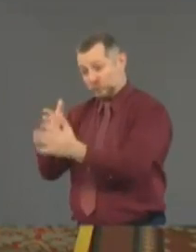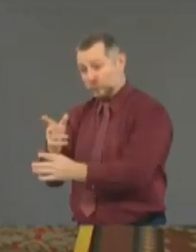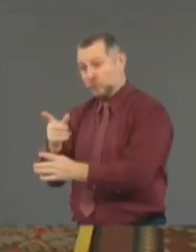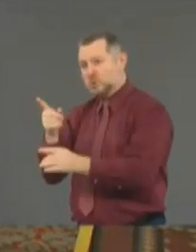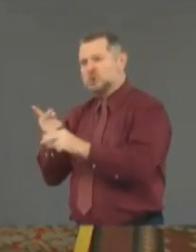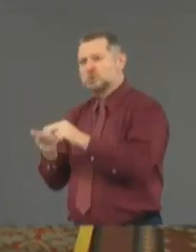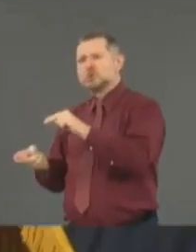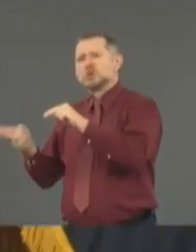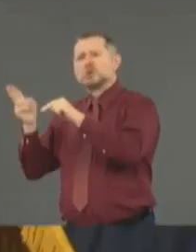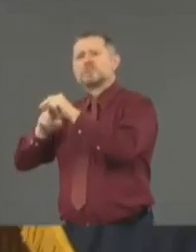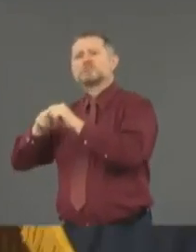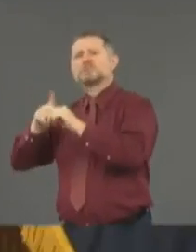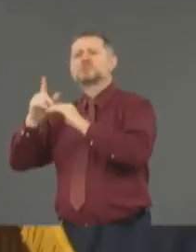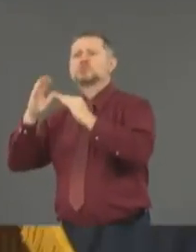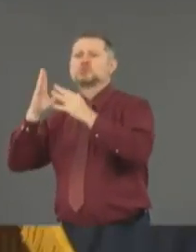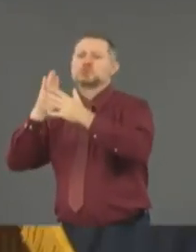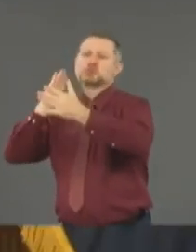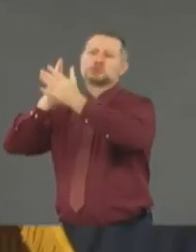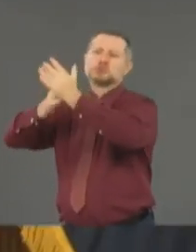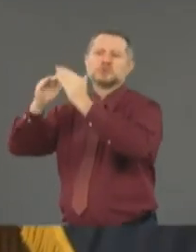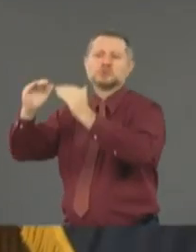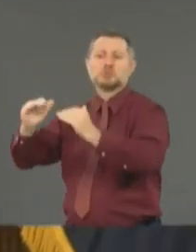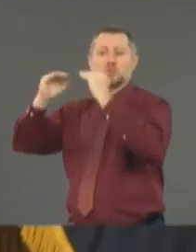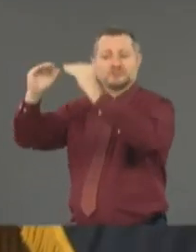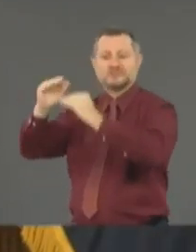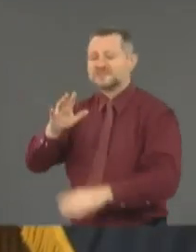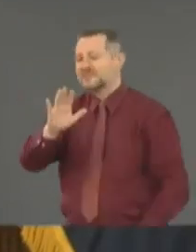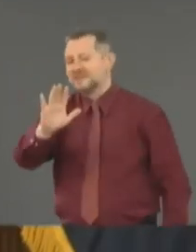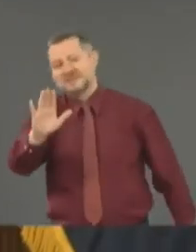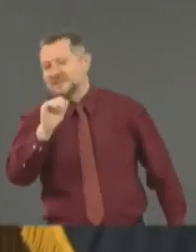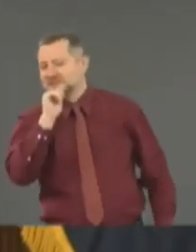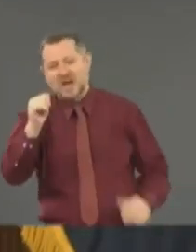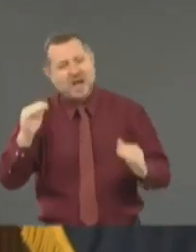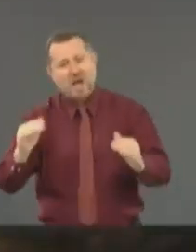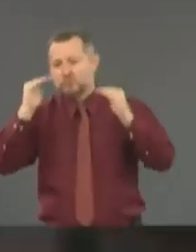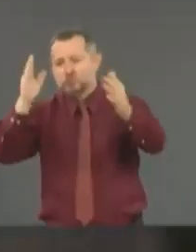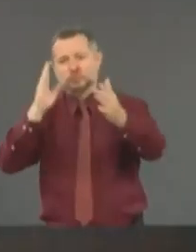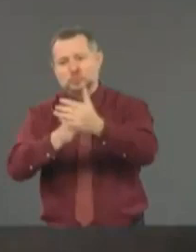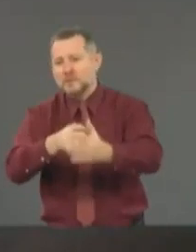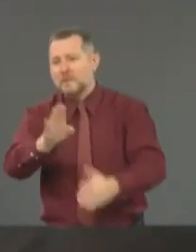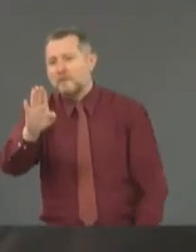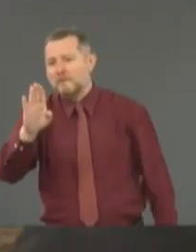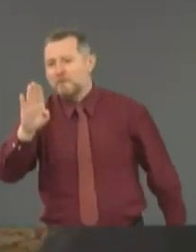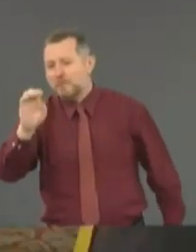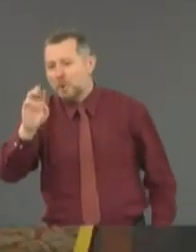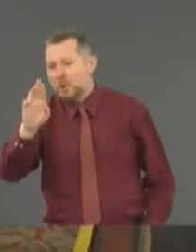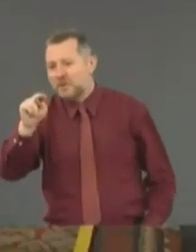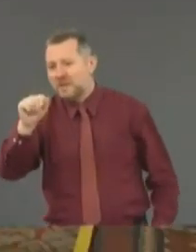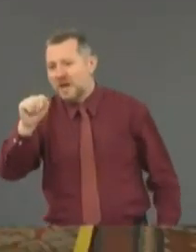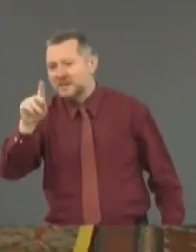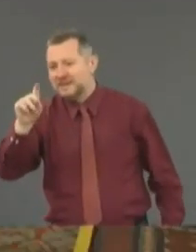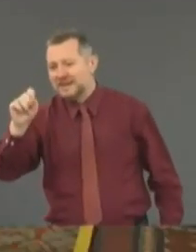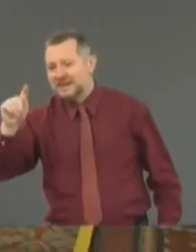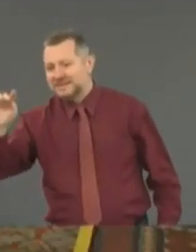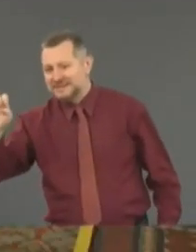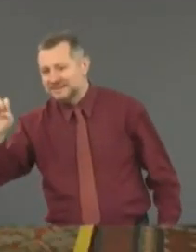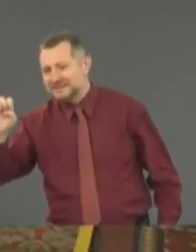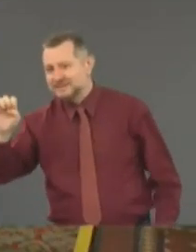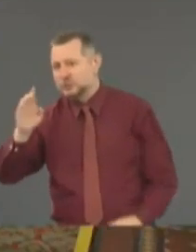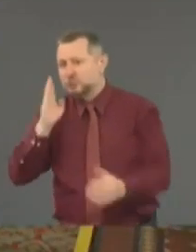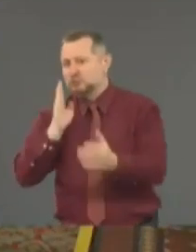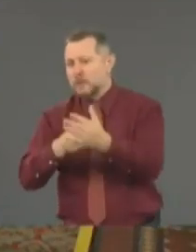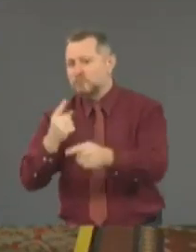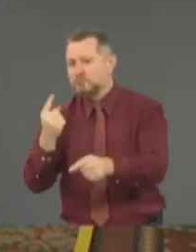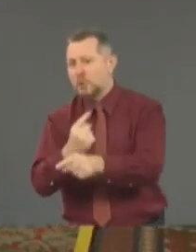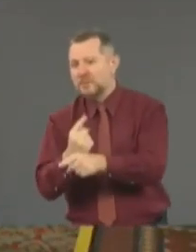Bernadette. What would you mean? Charge appropriately. Charge appropriately. But right now, burglary, too, only counts if you're entering